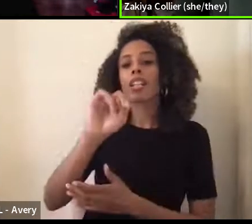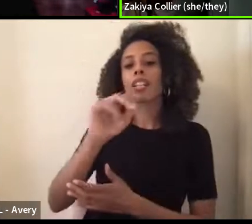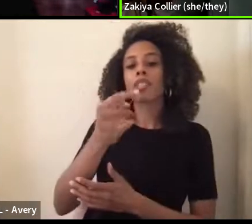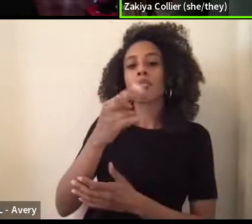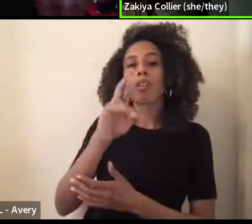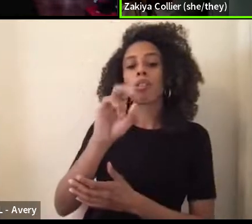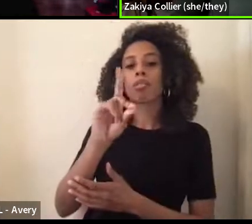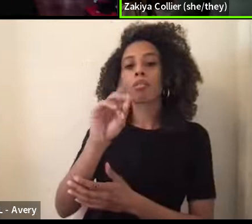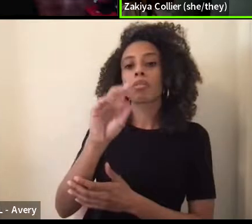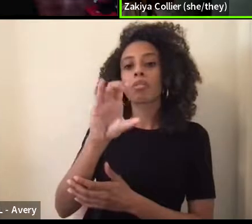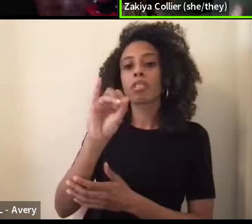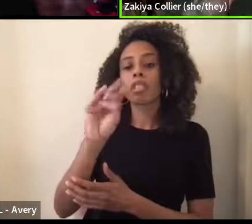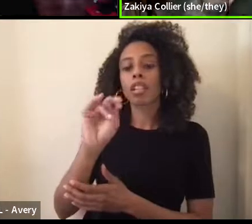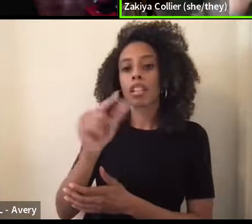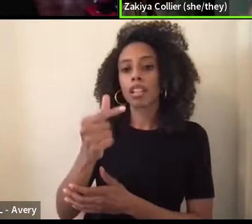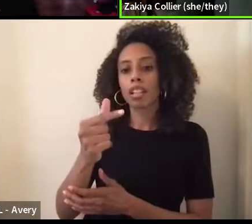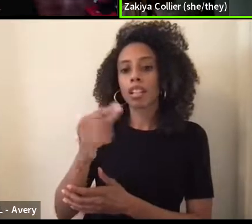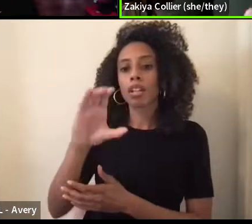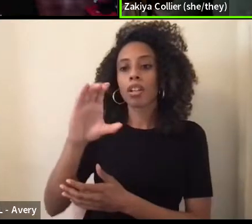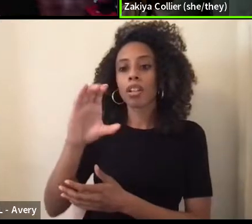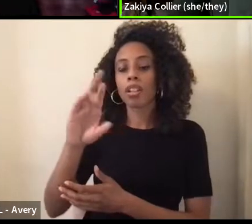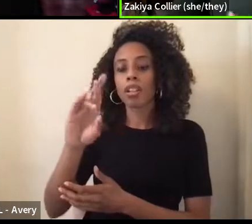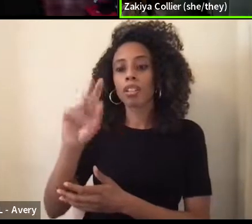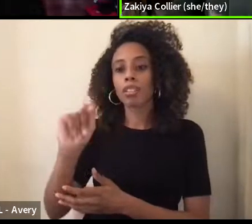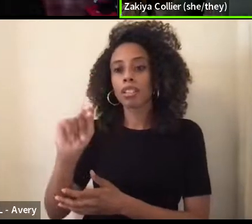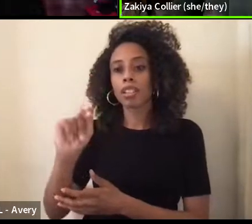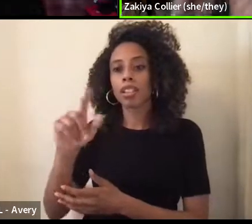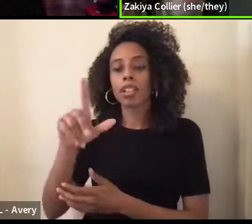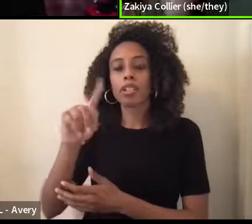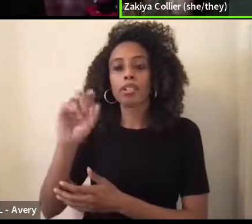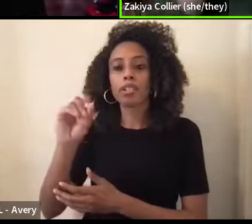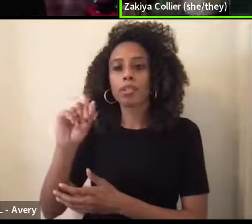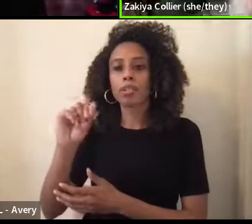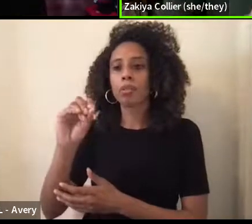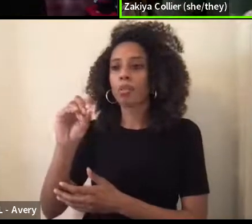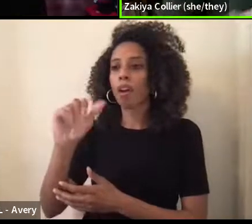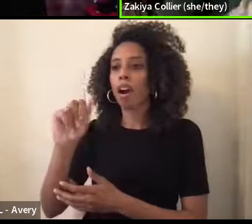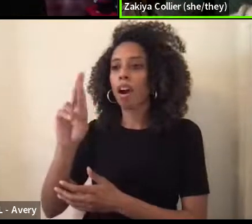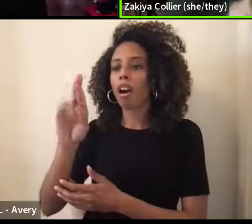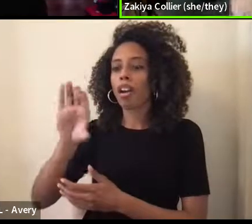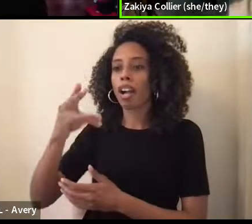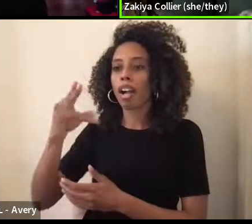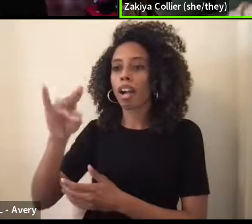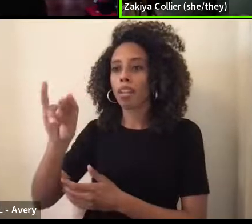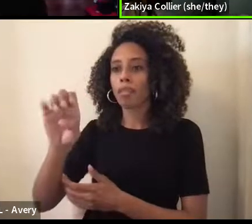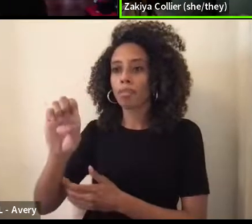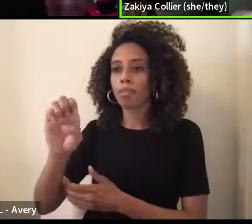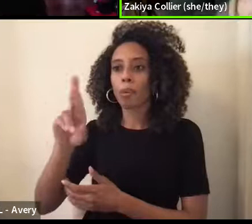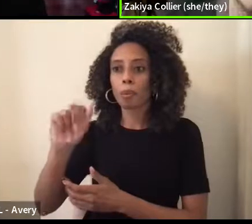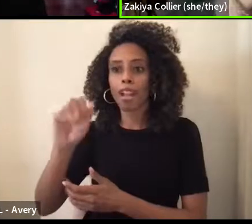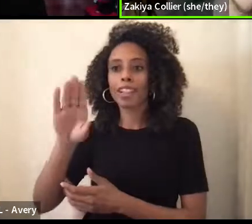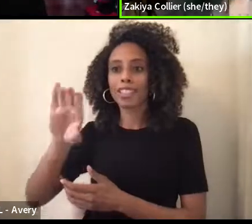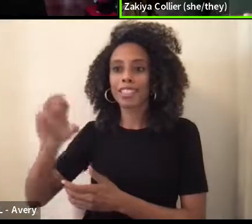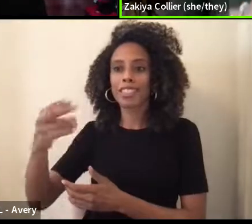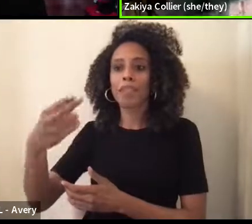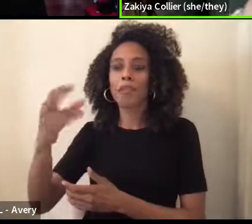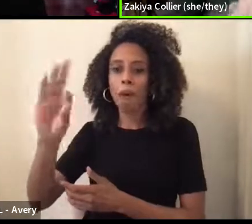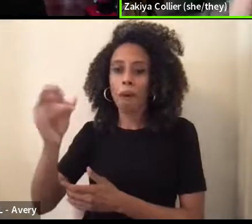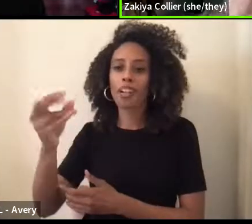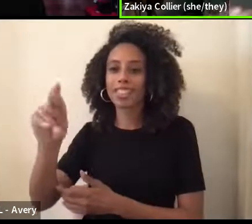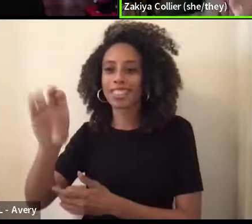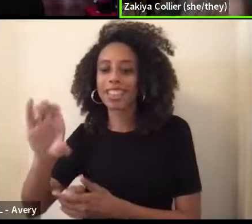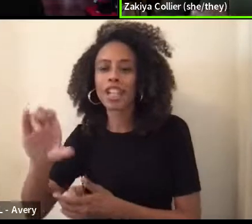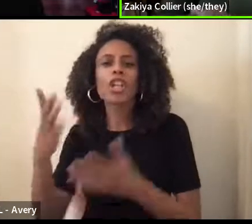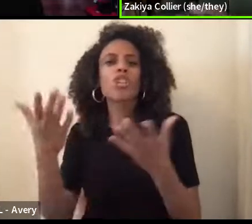archival discourse. Like, you know, straight up answering the question, you know, like, okay, what does it look like to apply